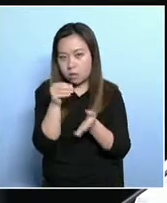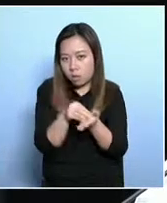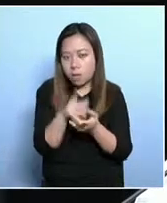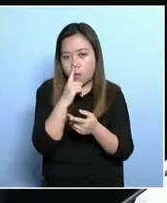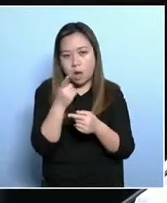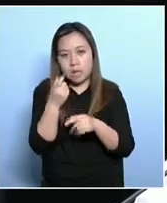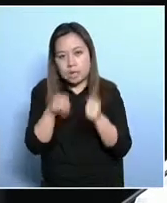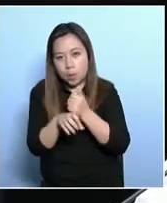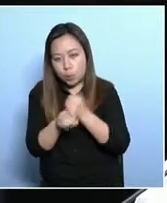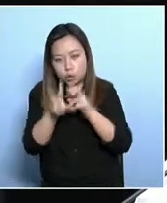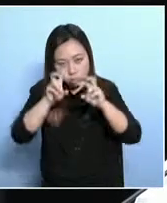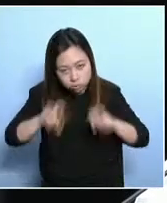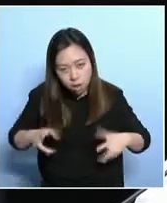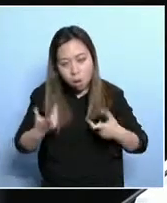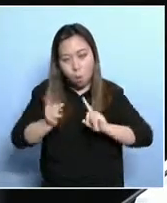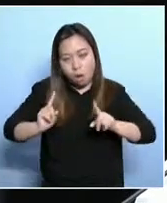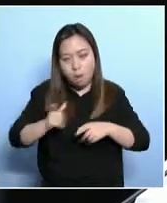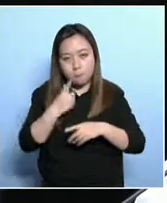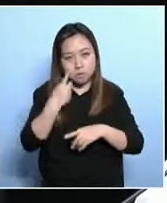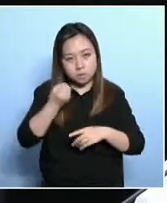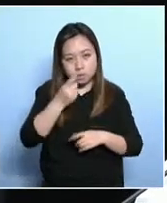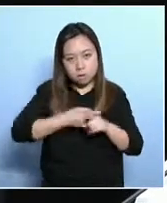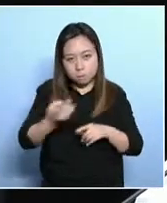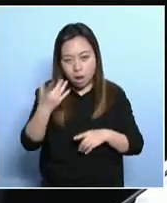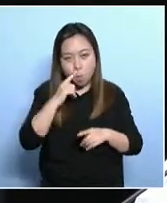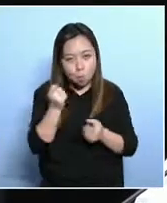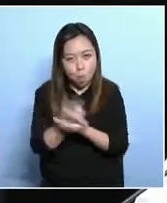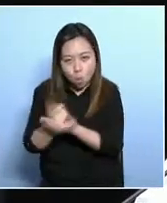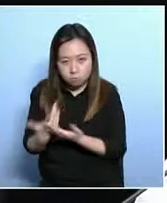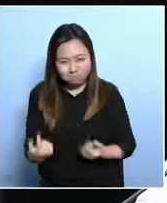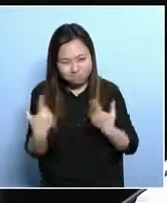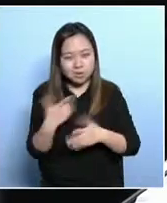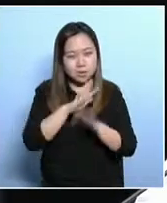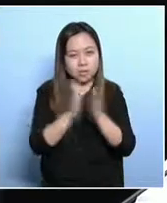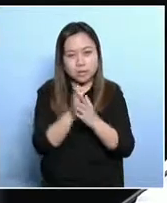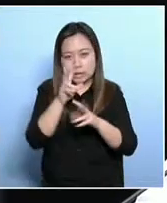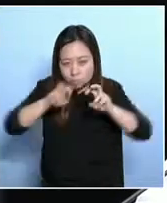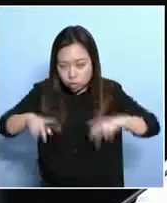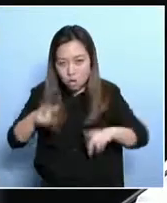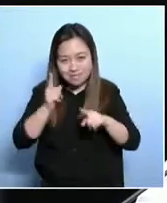poverty indicators, such as basic living